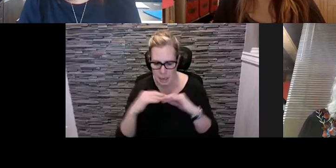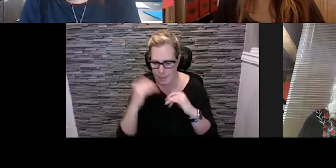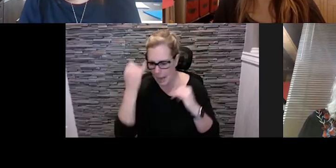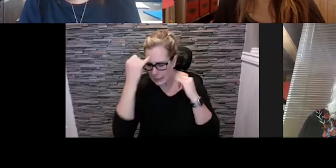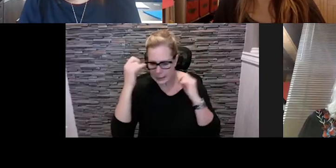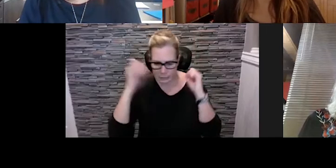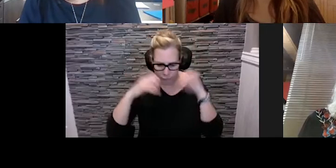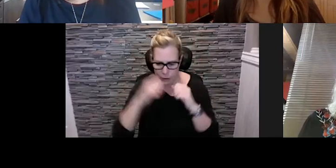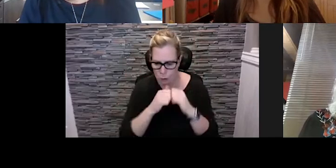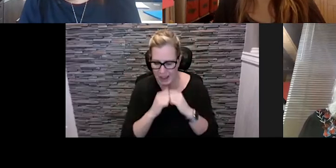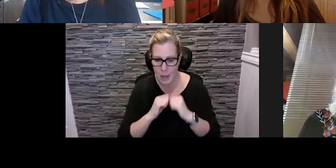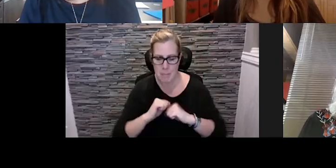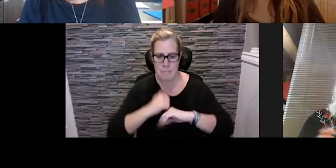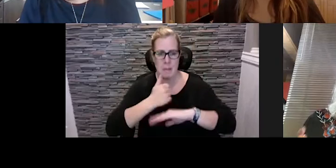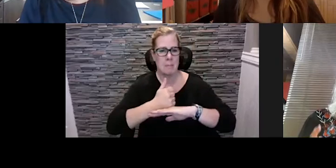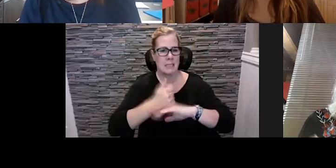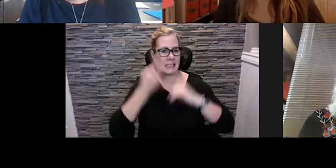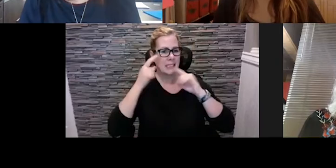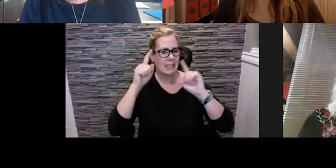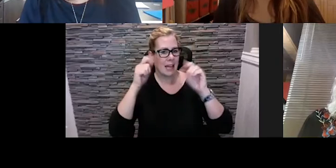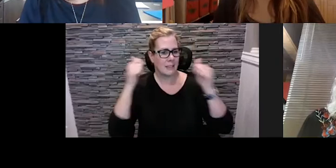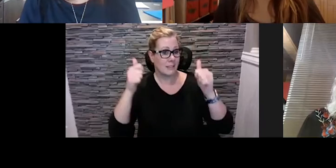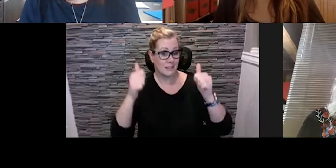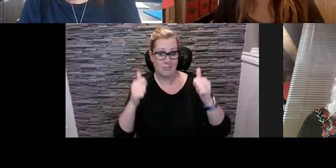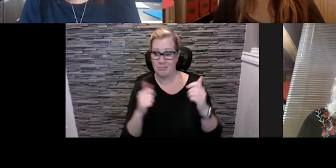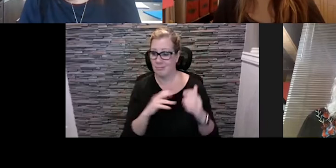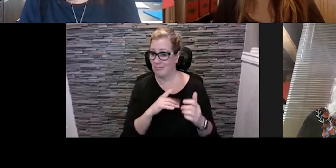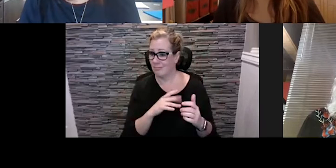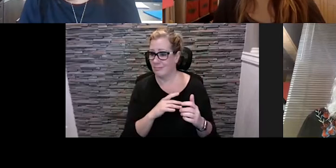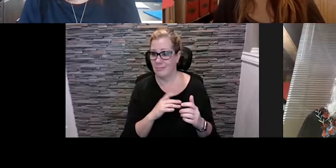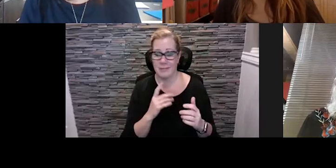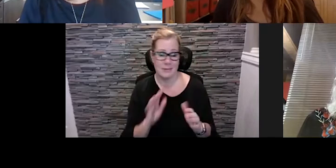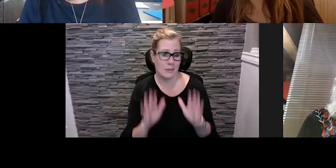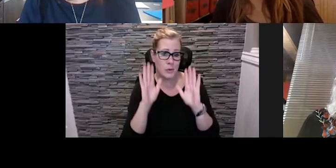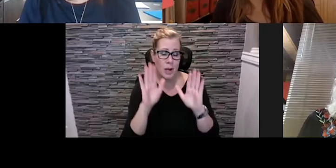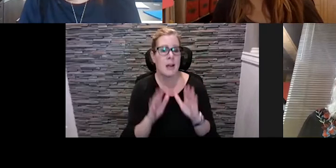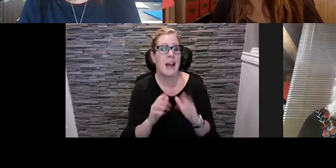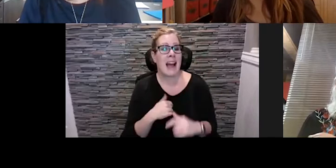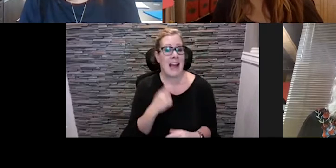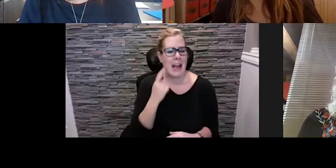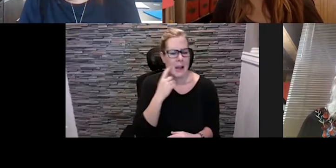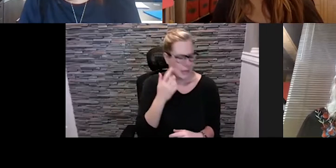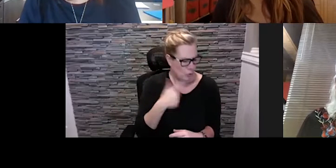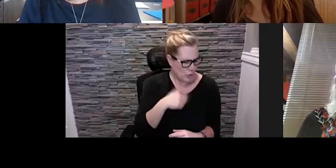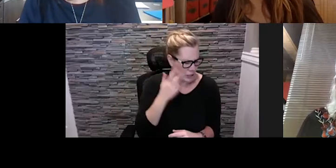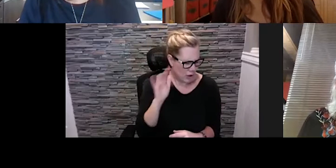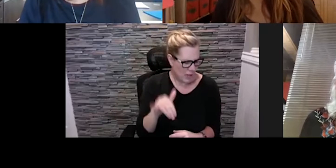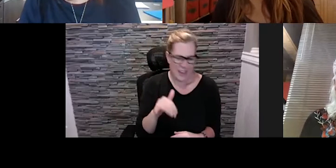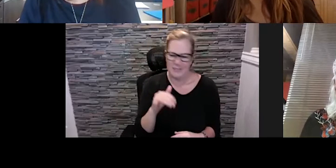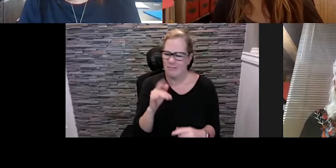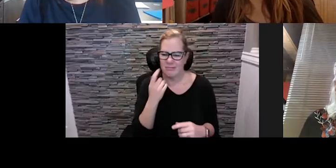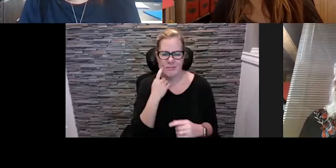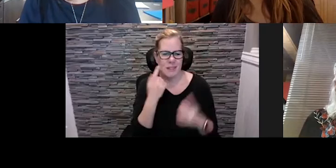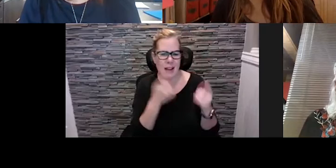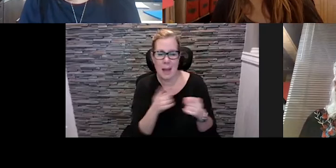great success from it and then organizations rallied around that which i think is some of the things that we saw those successes coming into